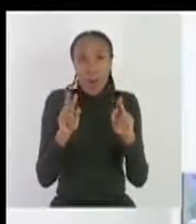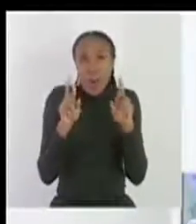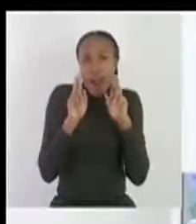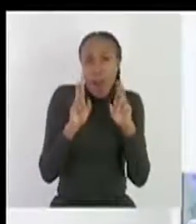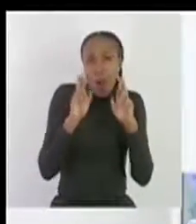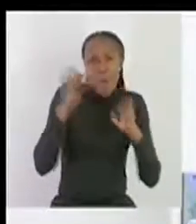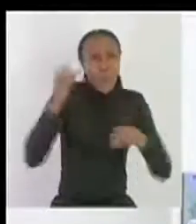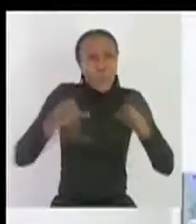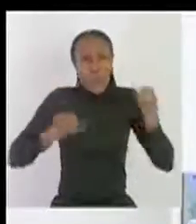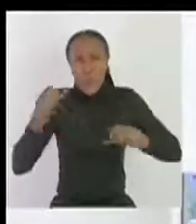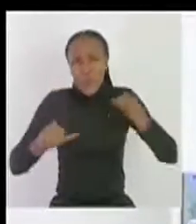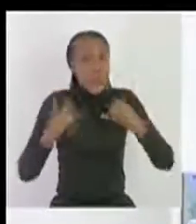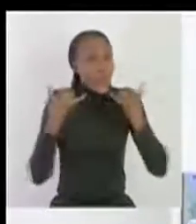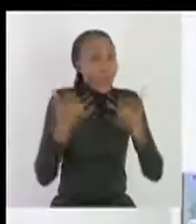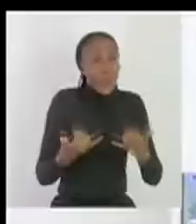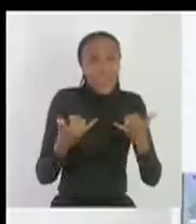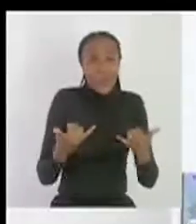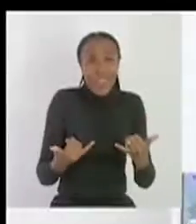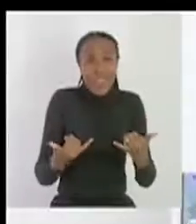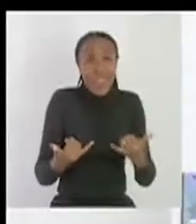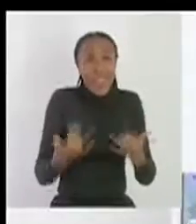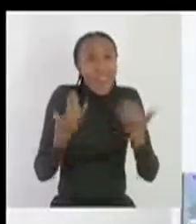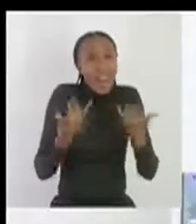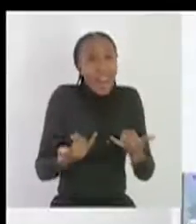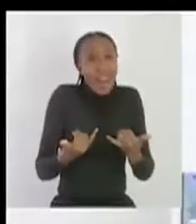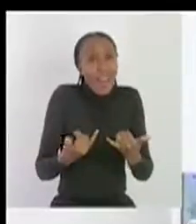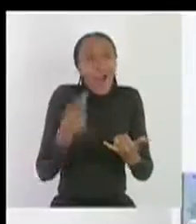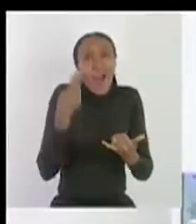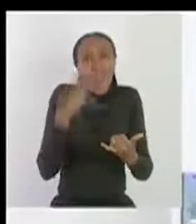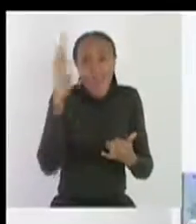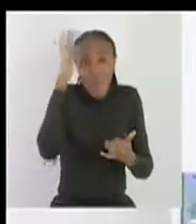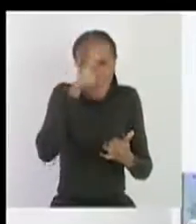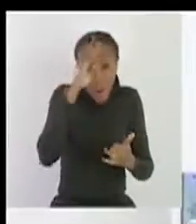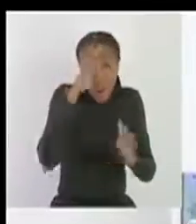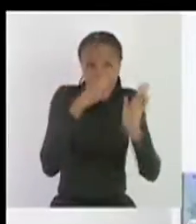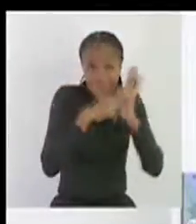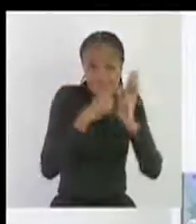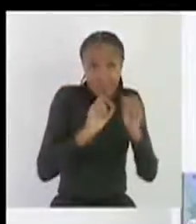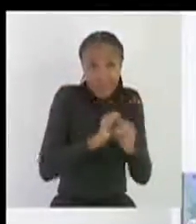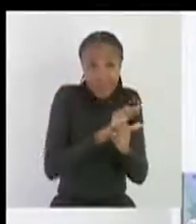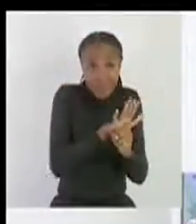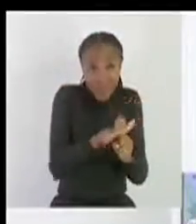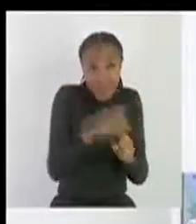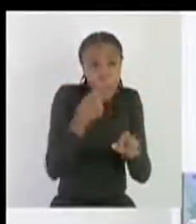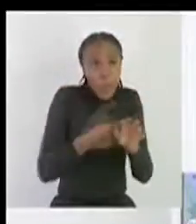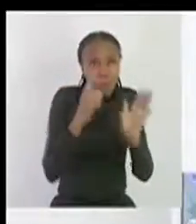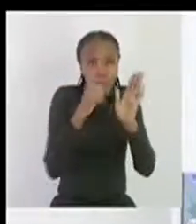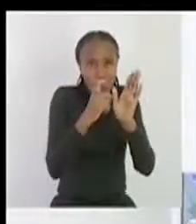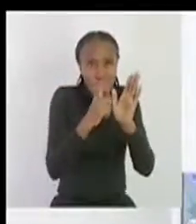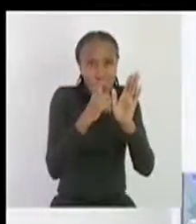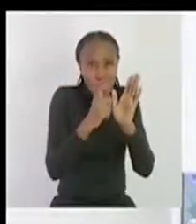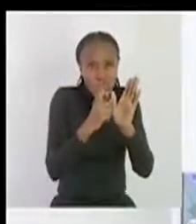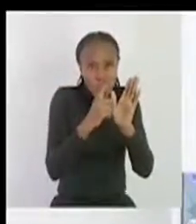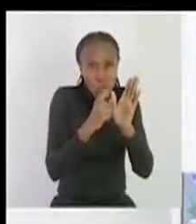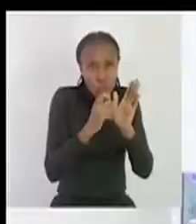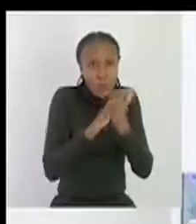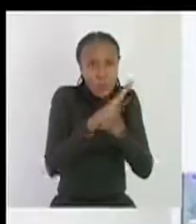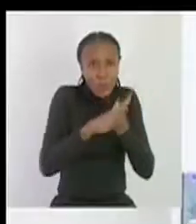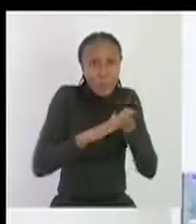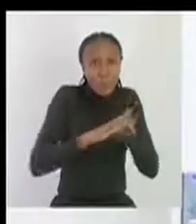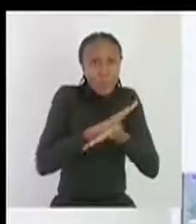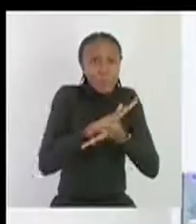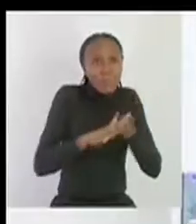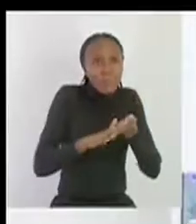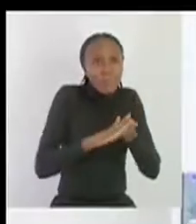enjoyed our lesson let's not forget to sanitize our hands every time and then as we are sanitizing our